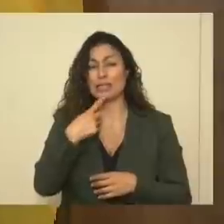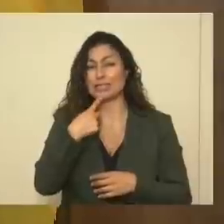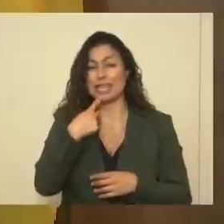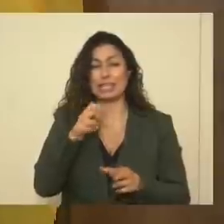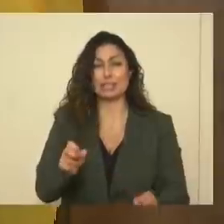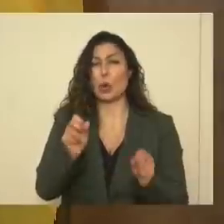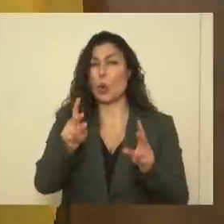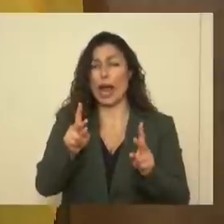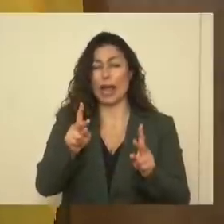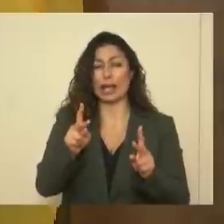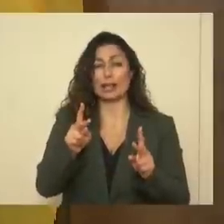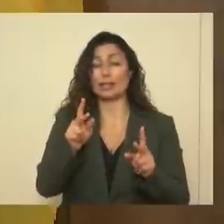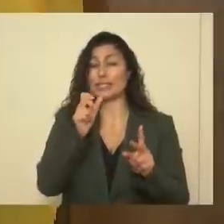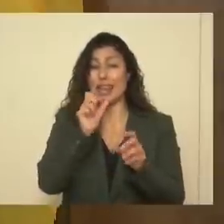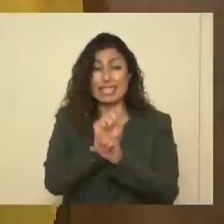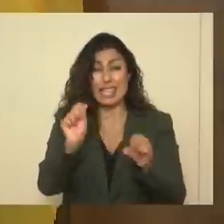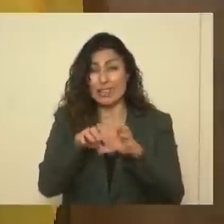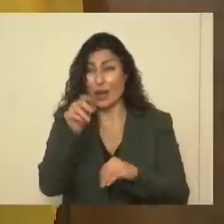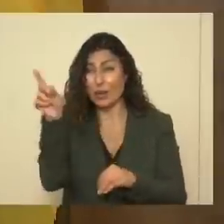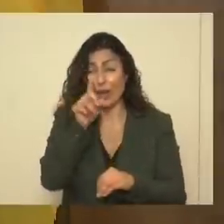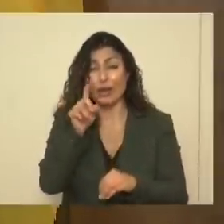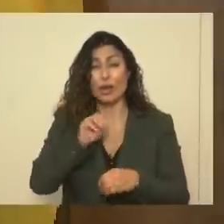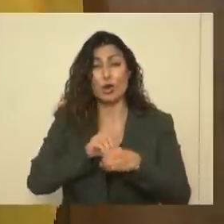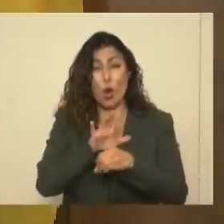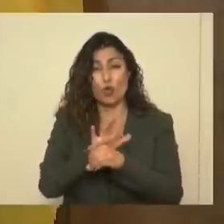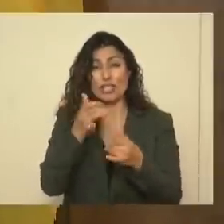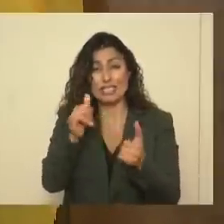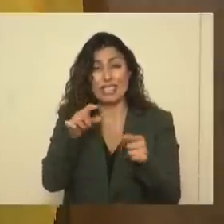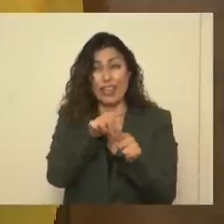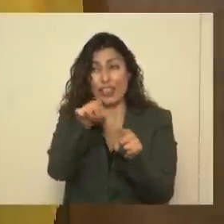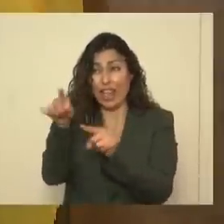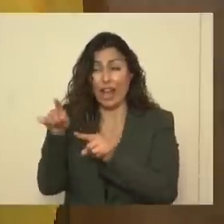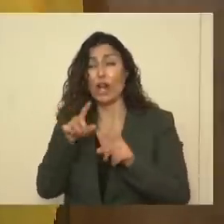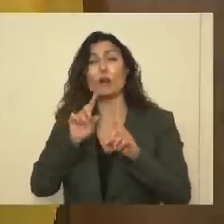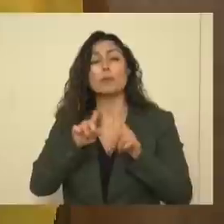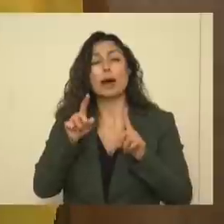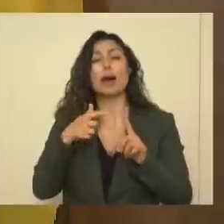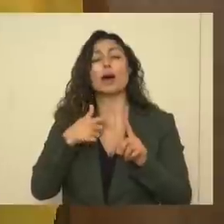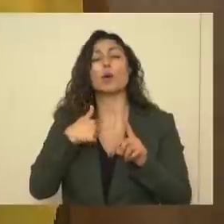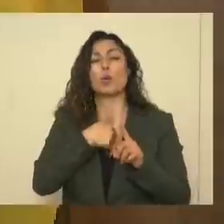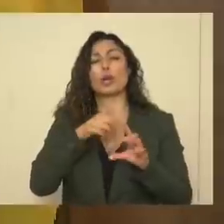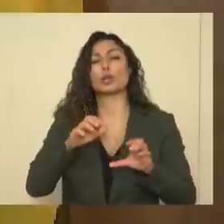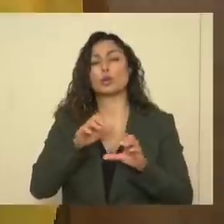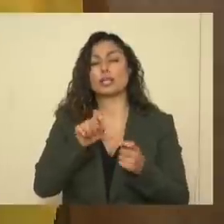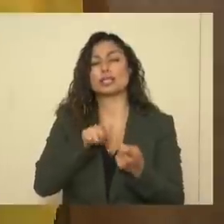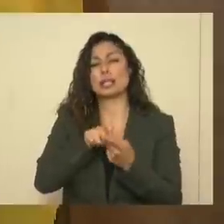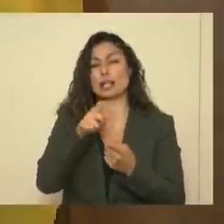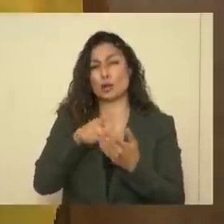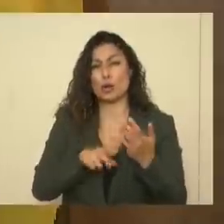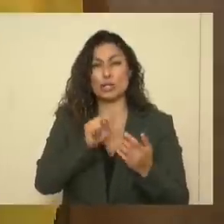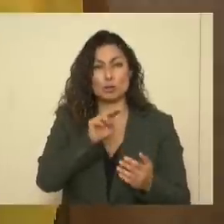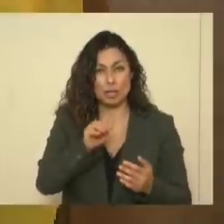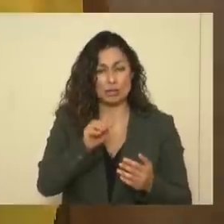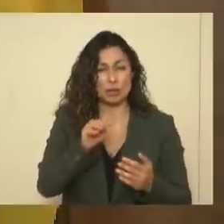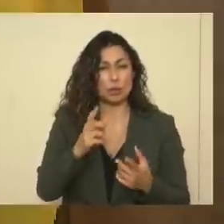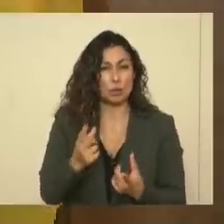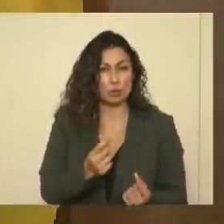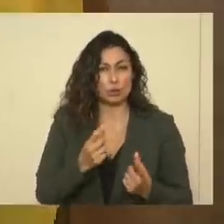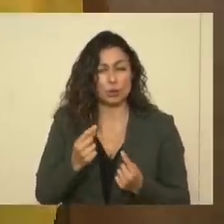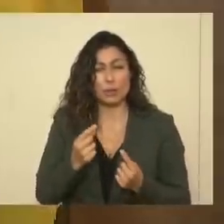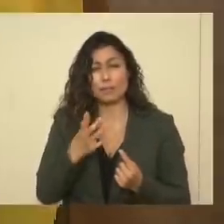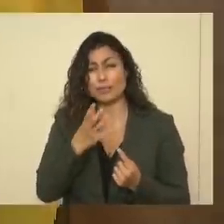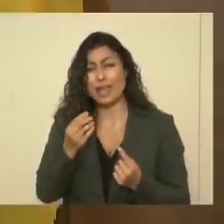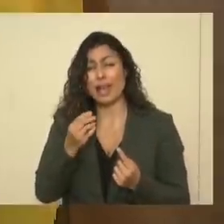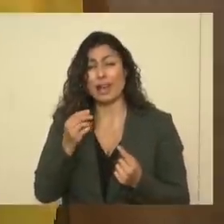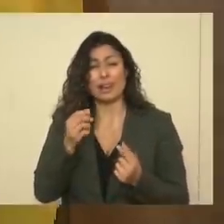there. COVID exists. But, yes, we are doing exactly what I hoped New Mexico would do, and